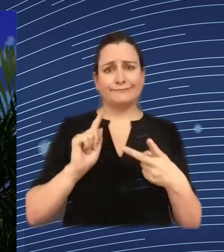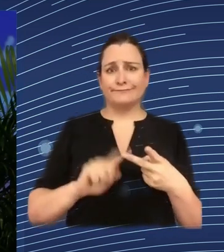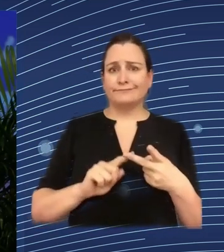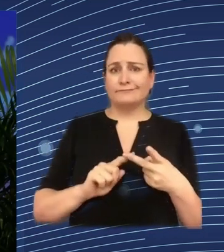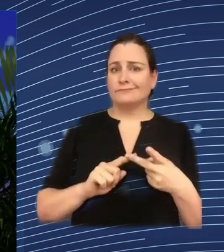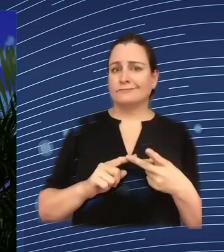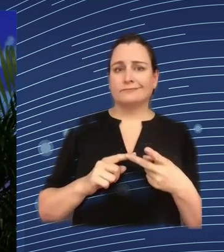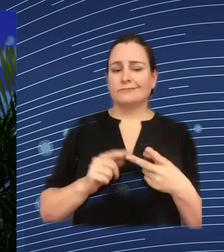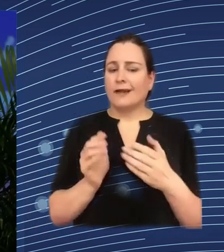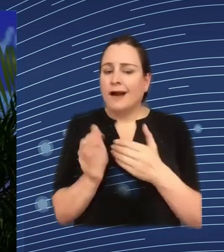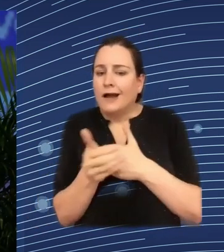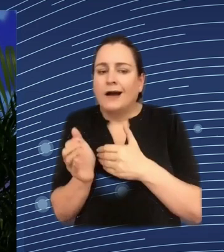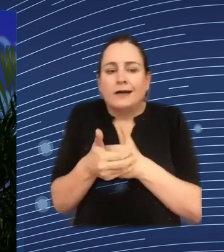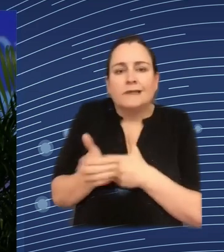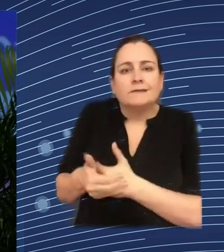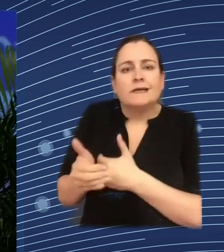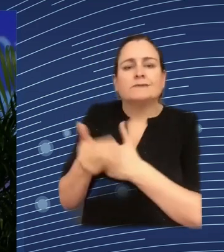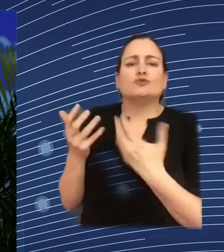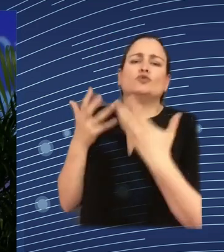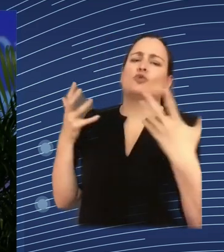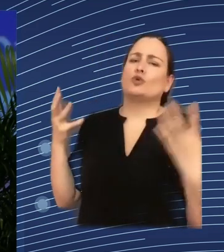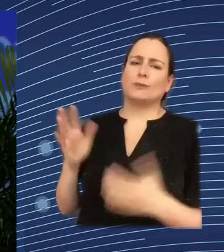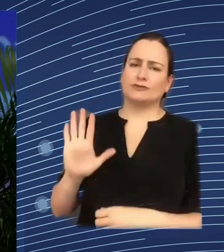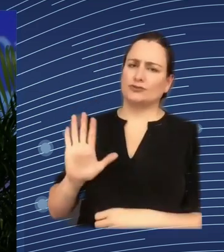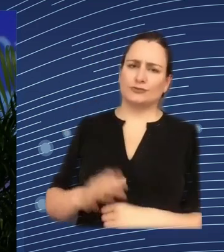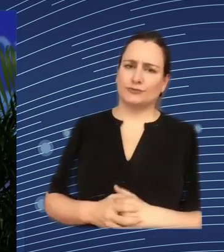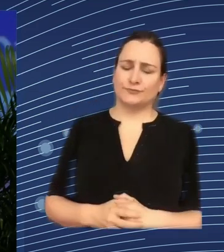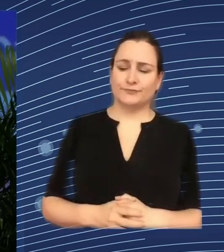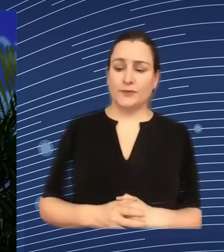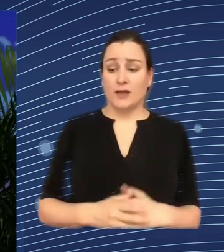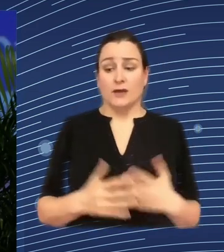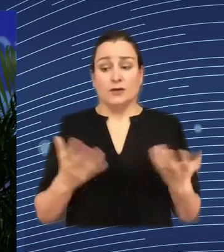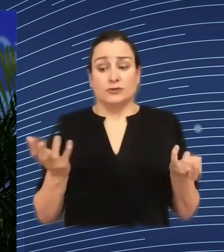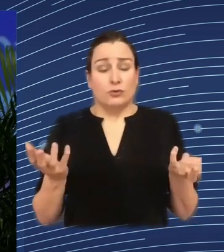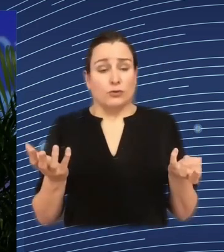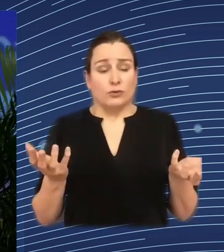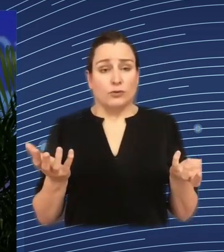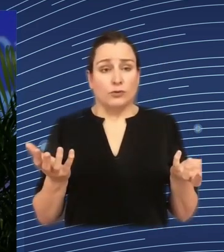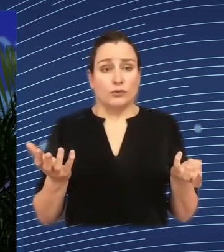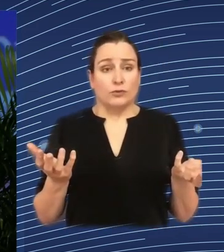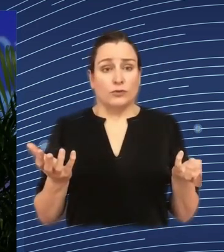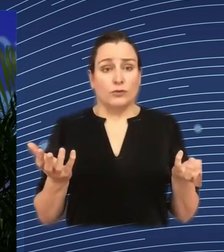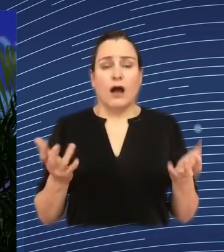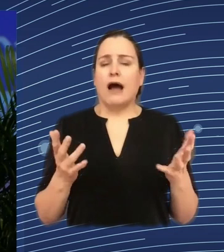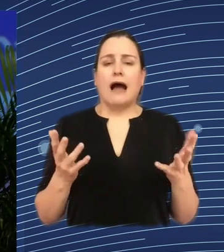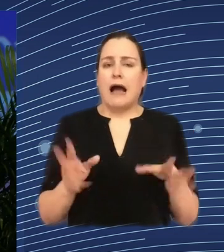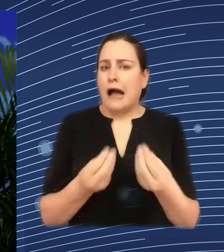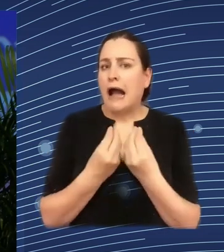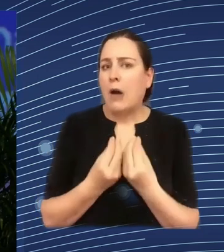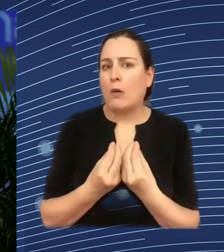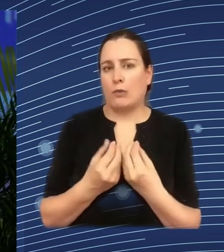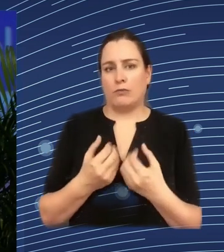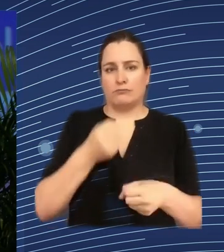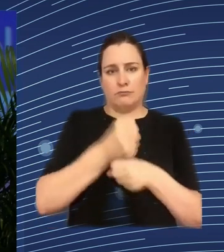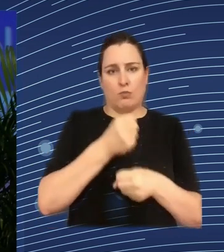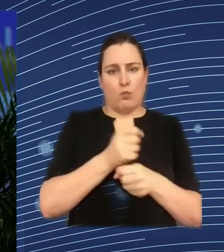companies have in place before introducing AI tools also to to gain the trust of workers do you have any